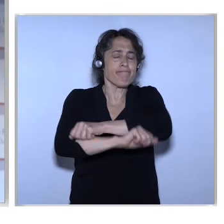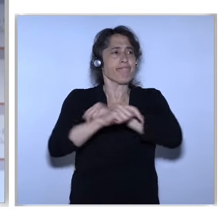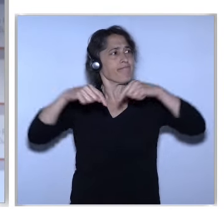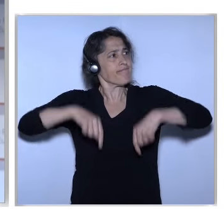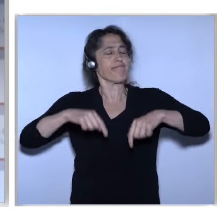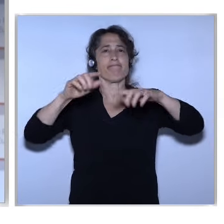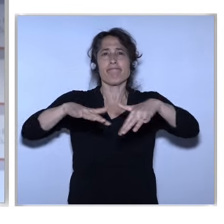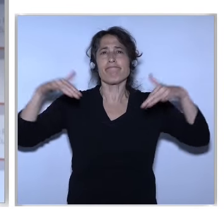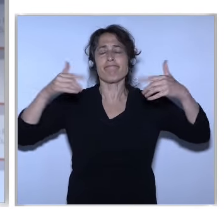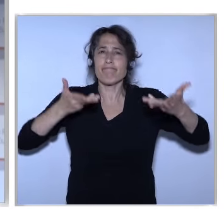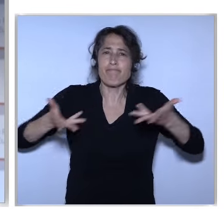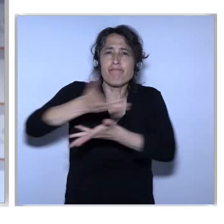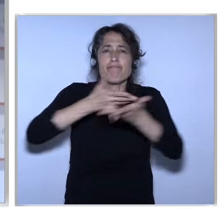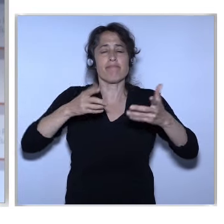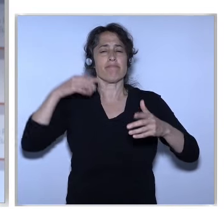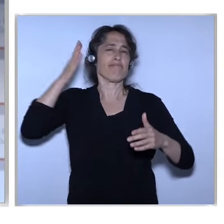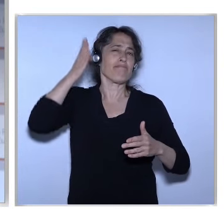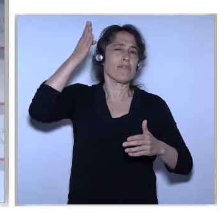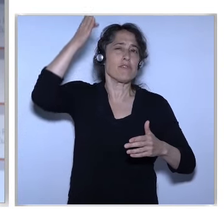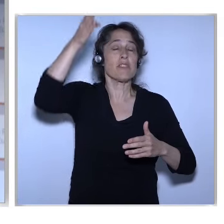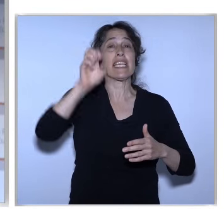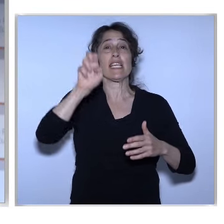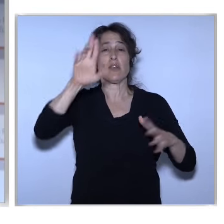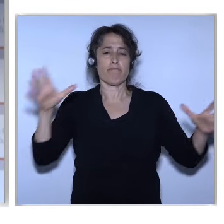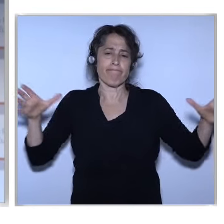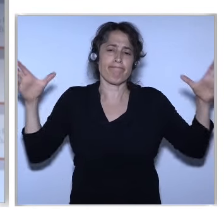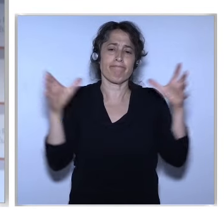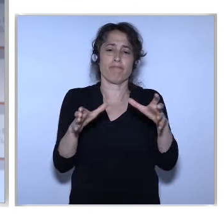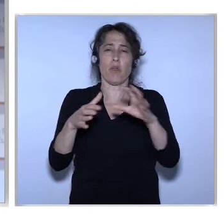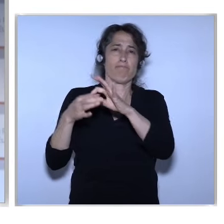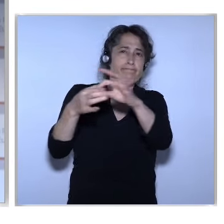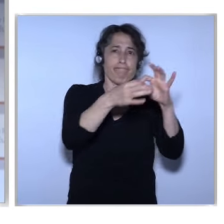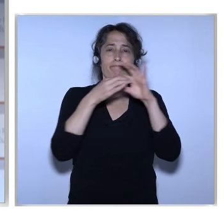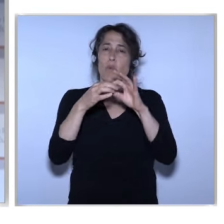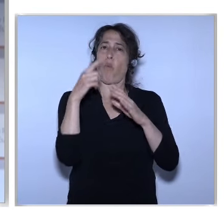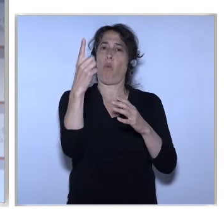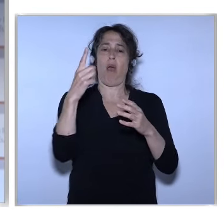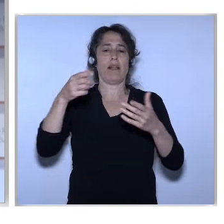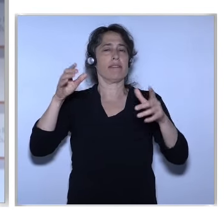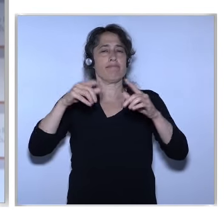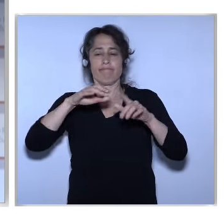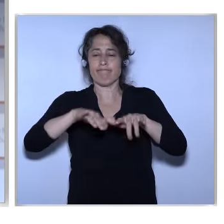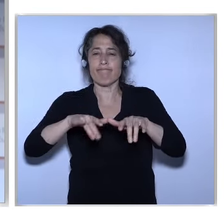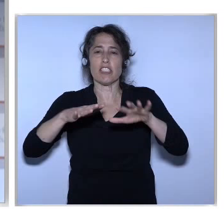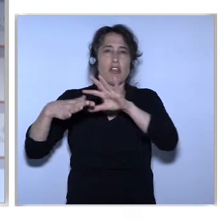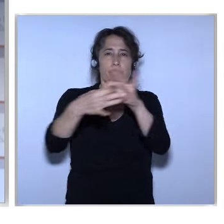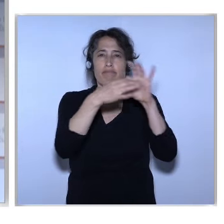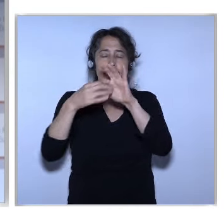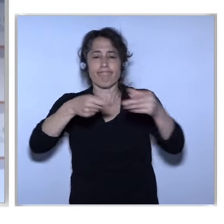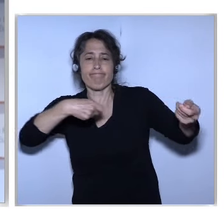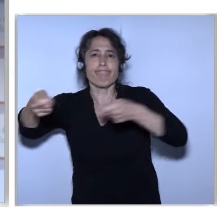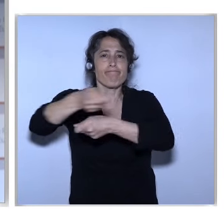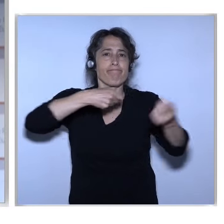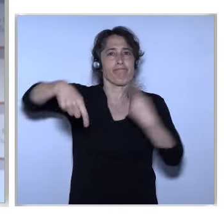single market itself is not the final goal The final goal of any